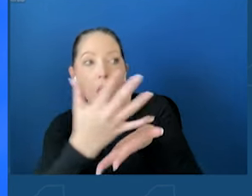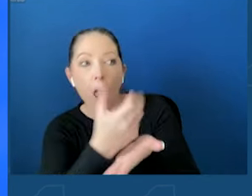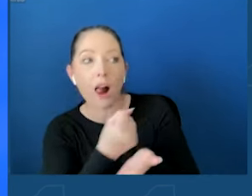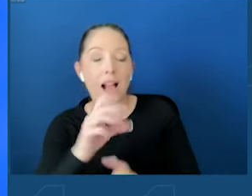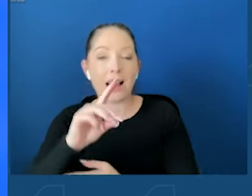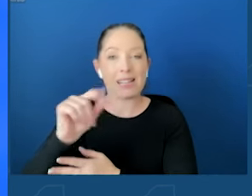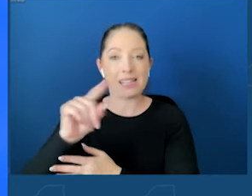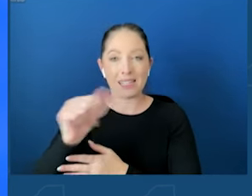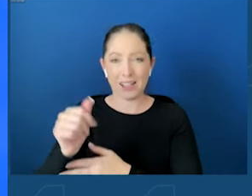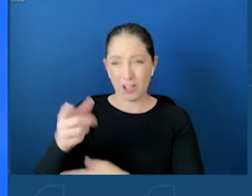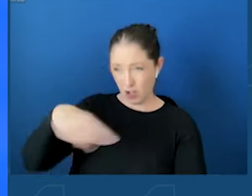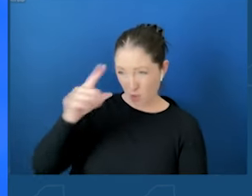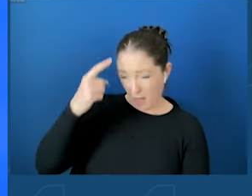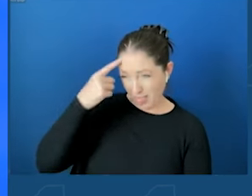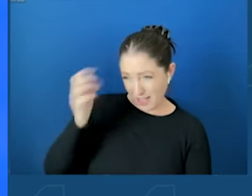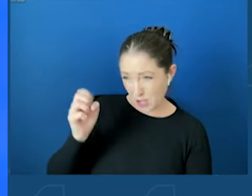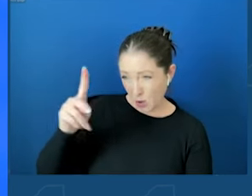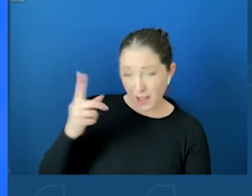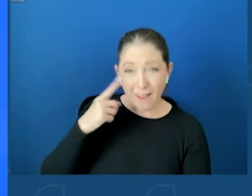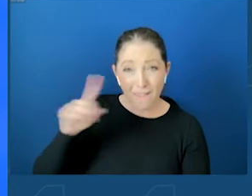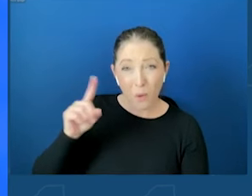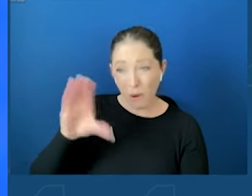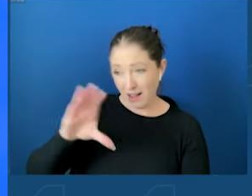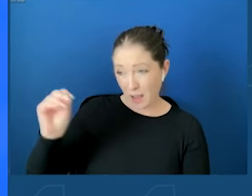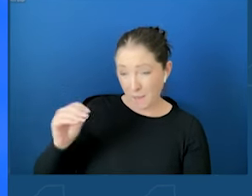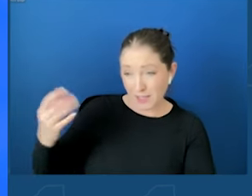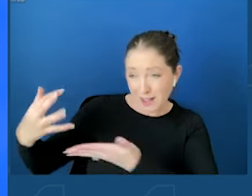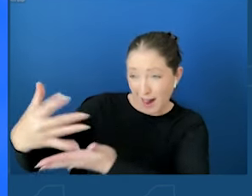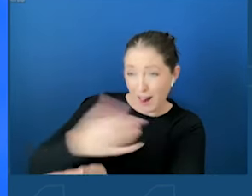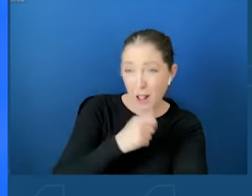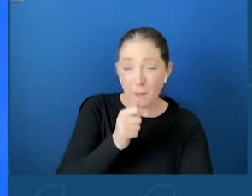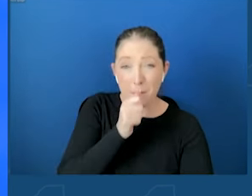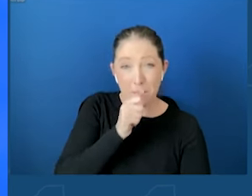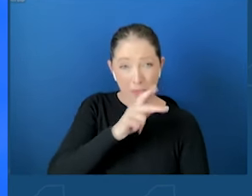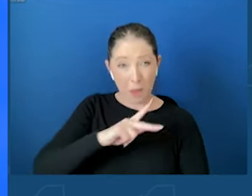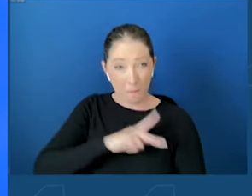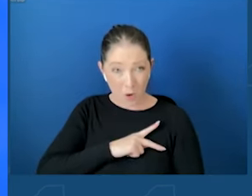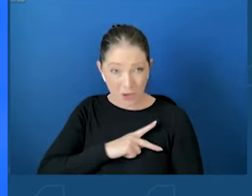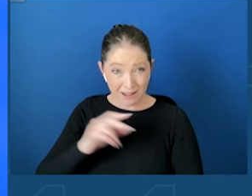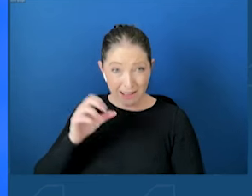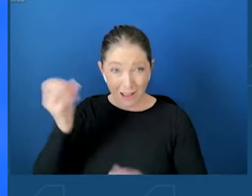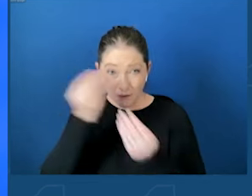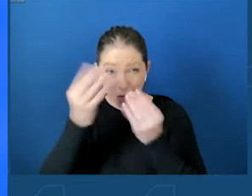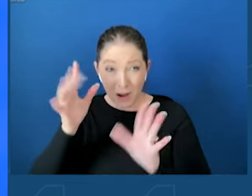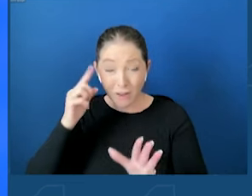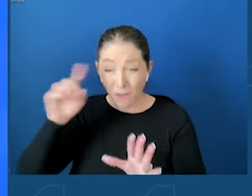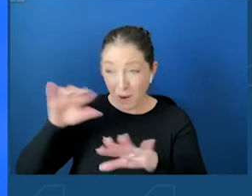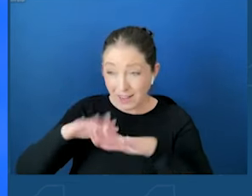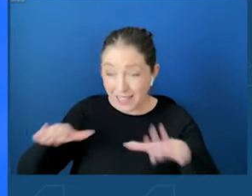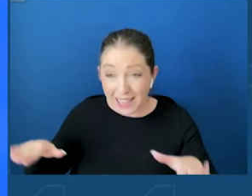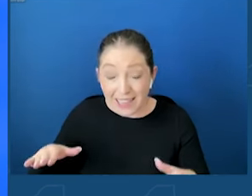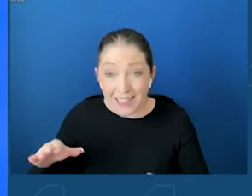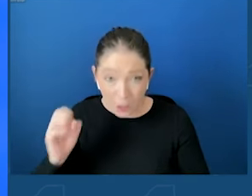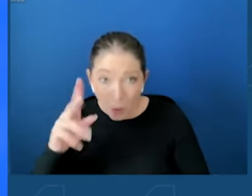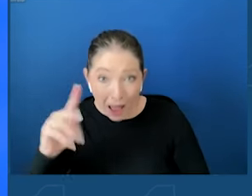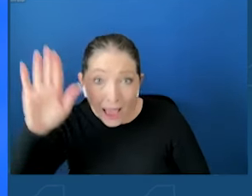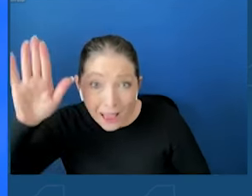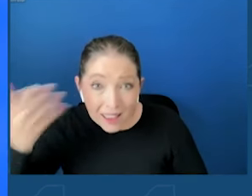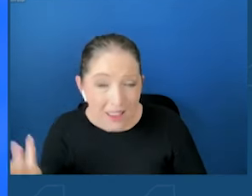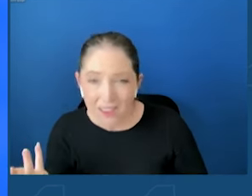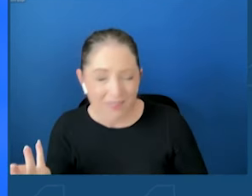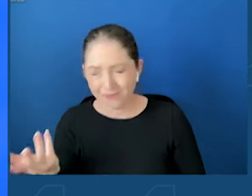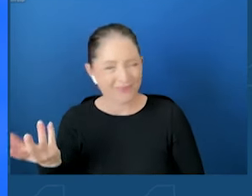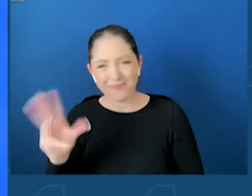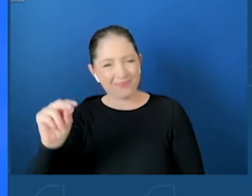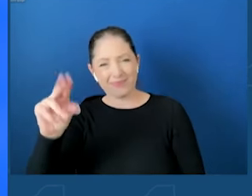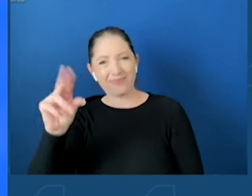collect personal data on your kids? Who's okay with that? Raise your hands. It's just common sense. But in some corporate